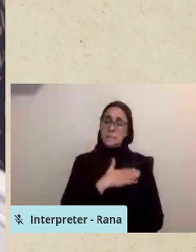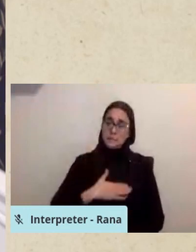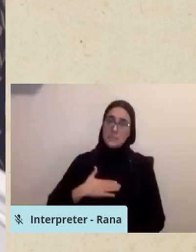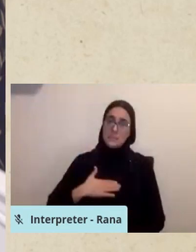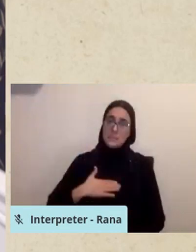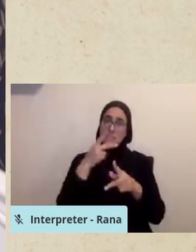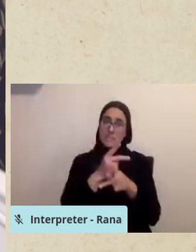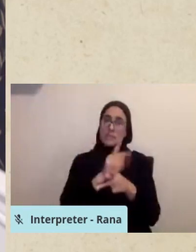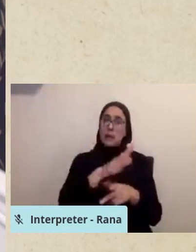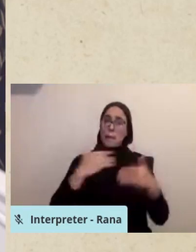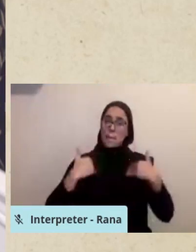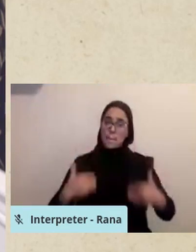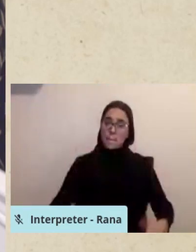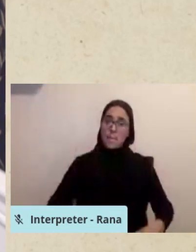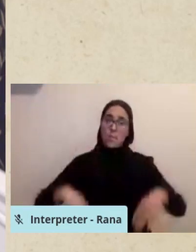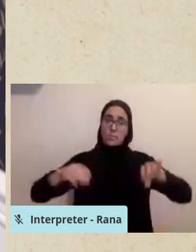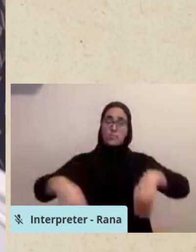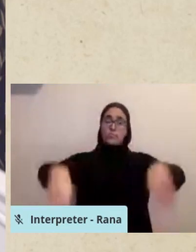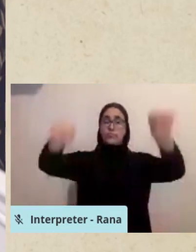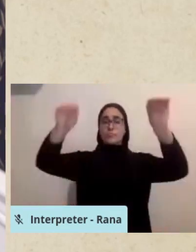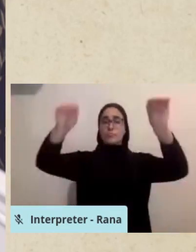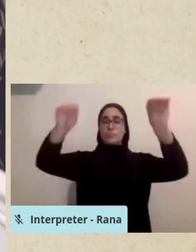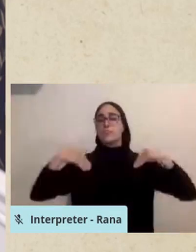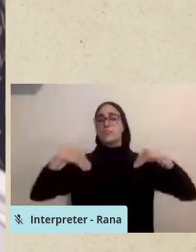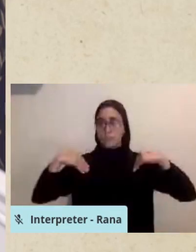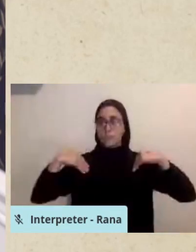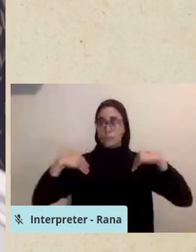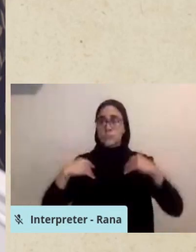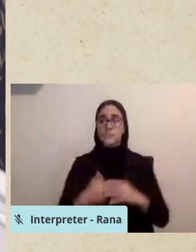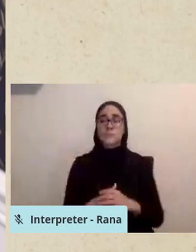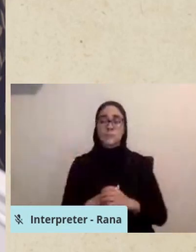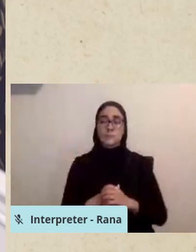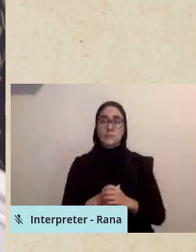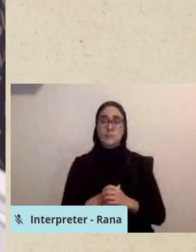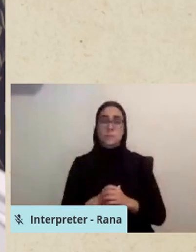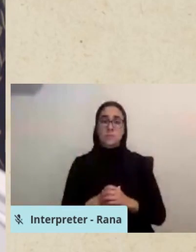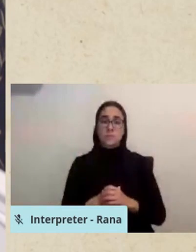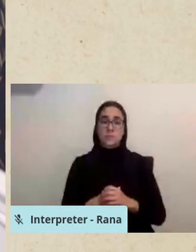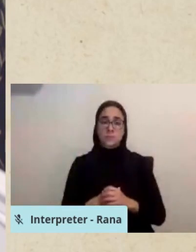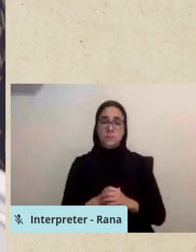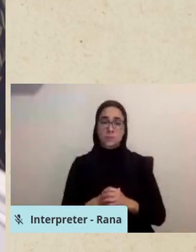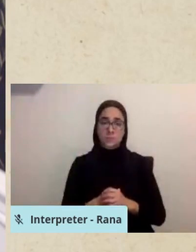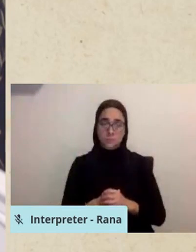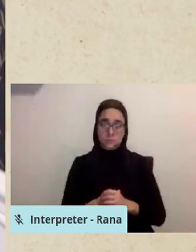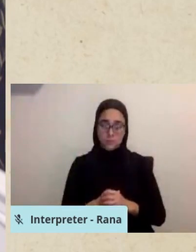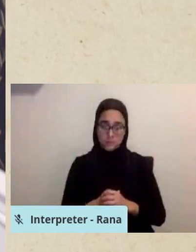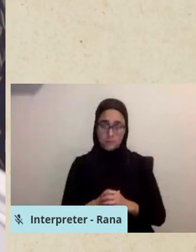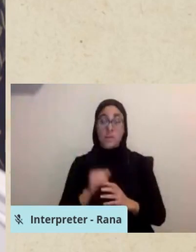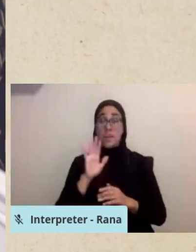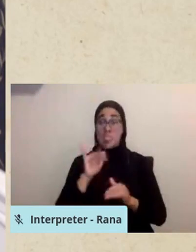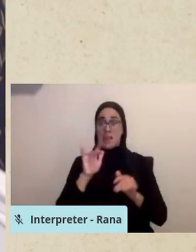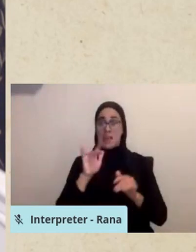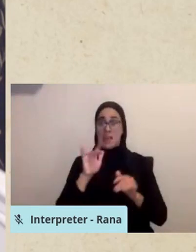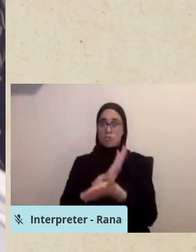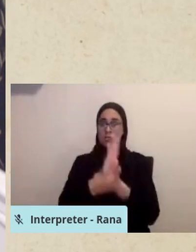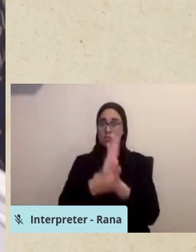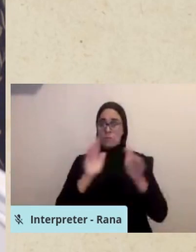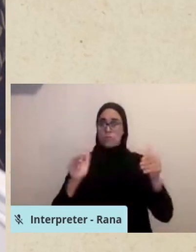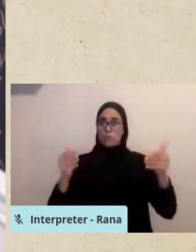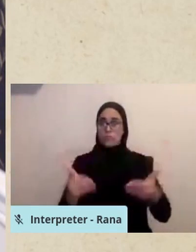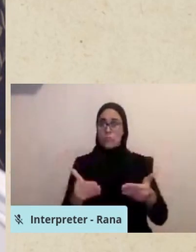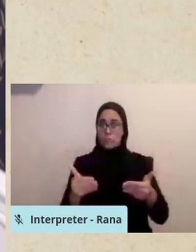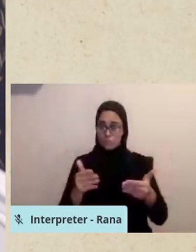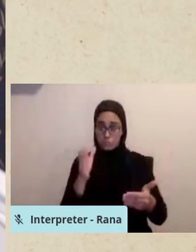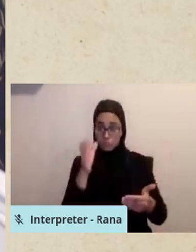patient's body covered with available linens. This is the introduction to the document. Notice the tone.